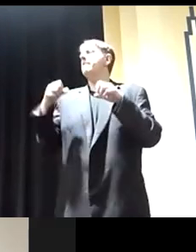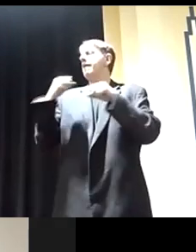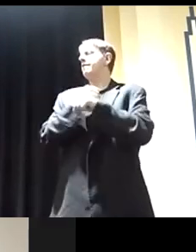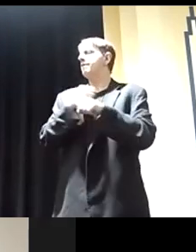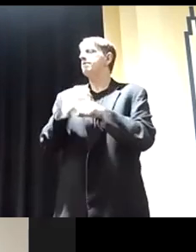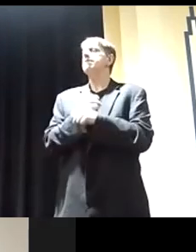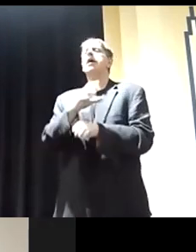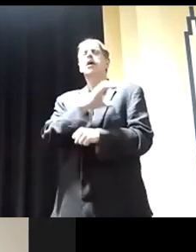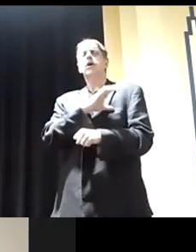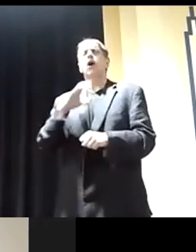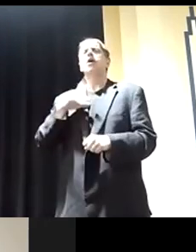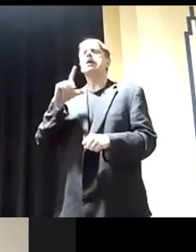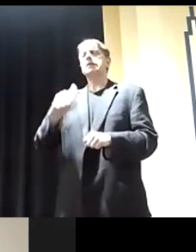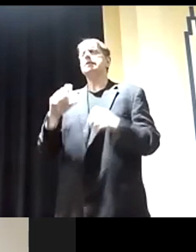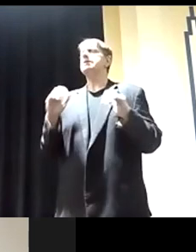Gerhardt.